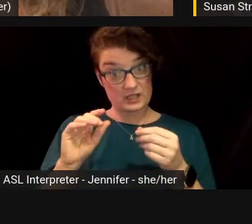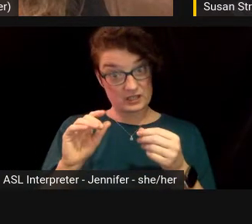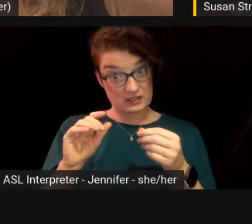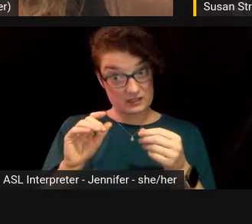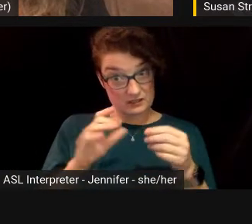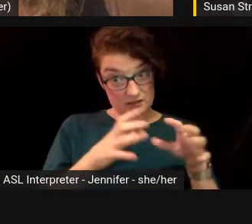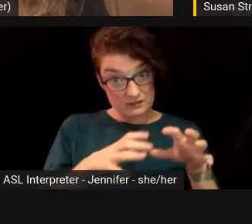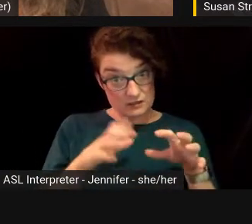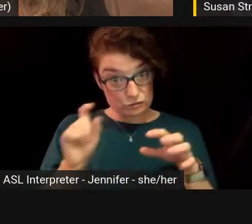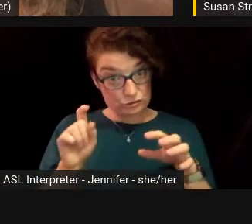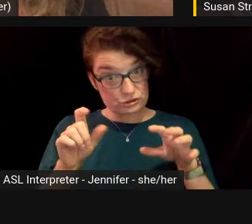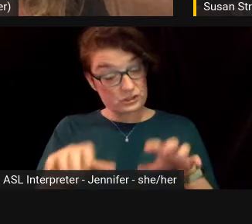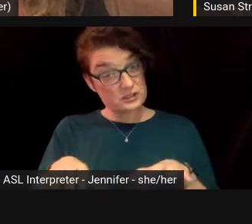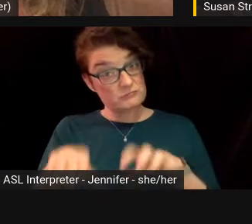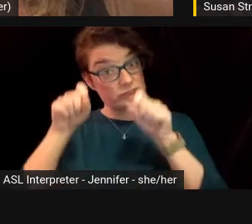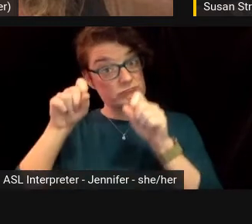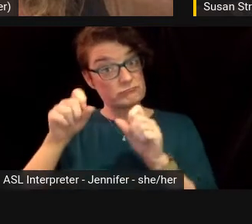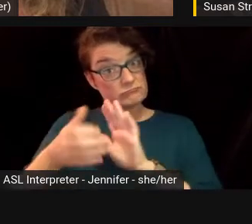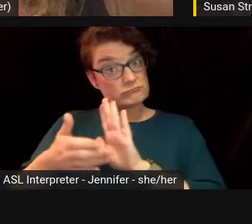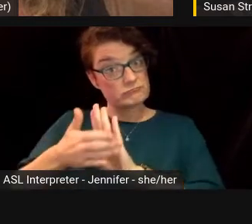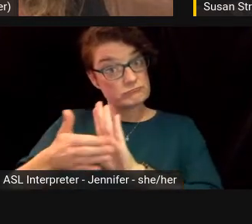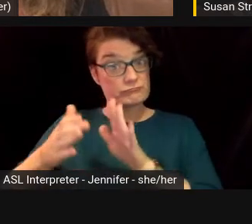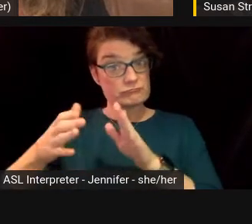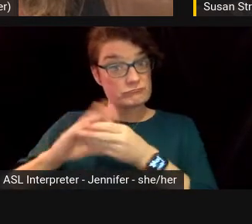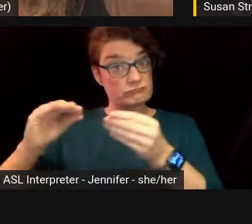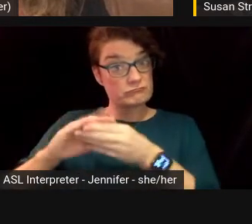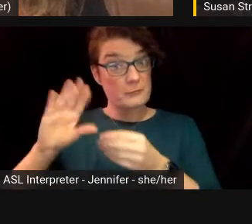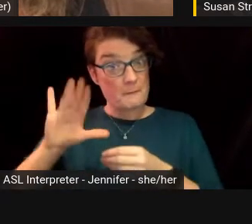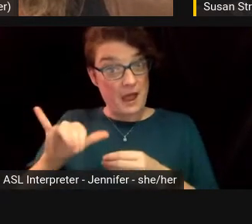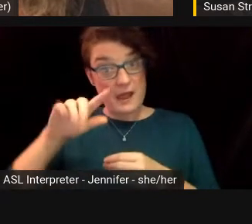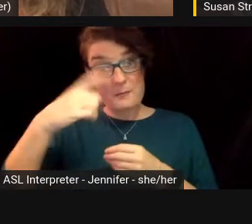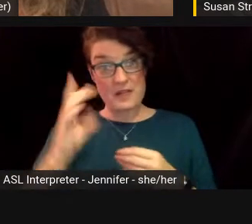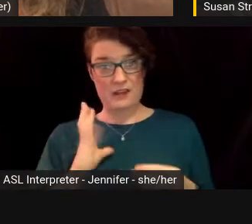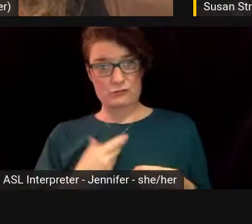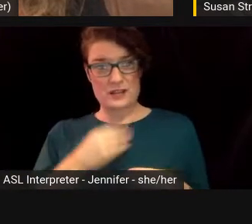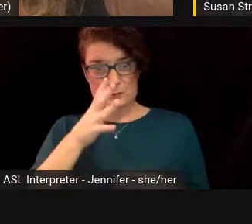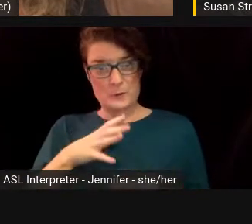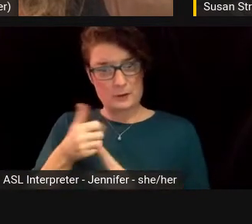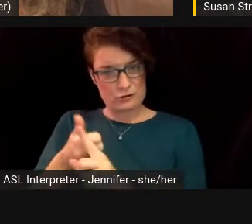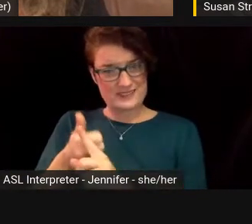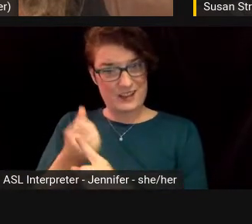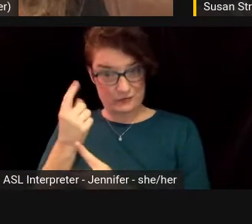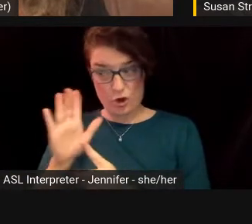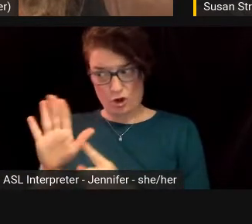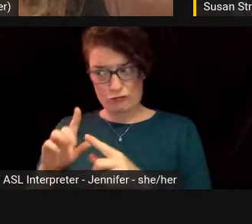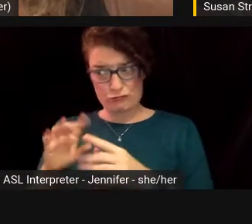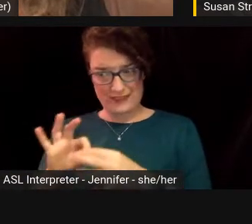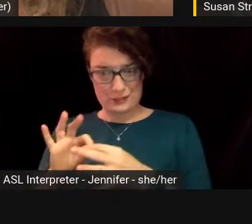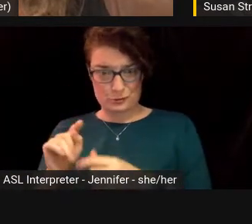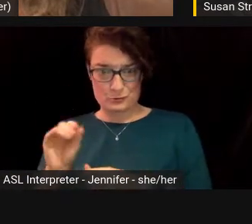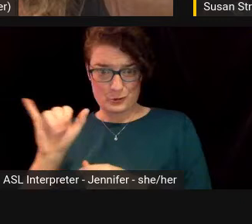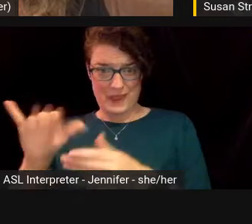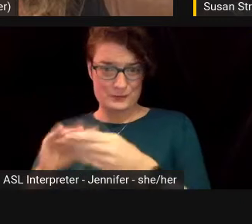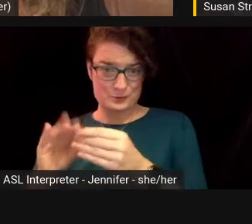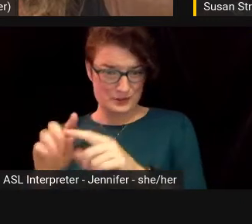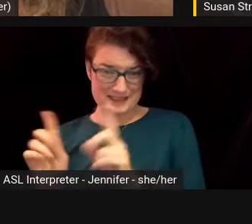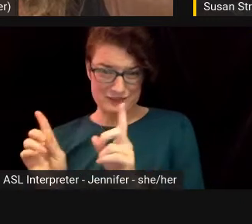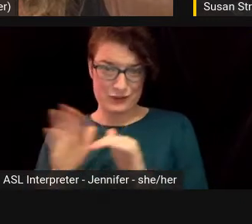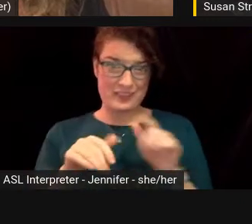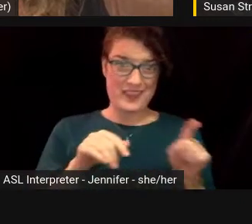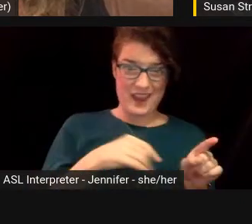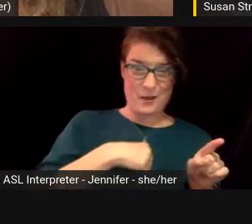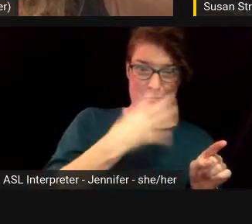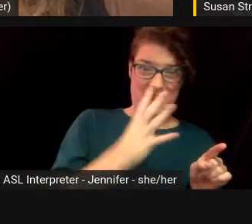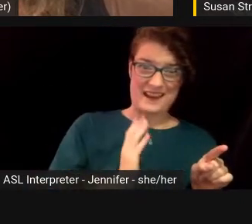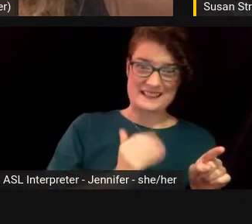a Black trans woman who has a different relationship to the story? Or should it be told by a white cis